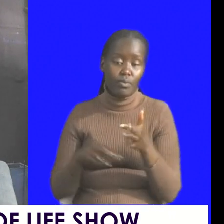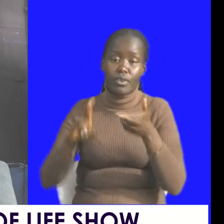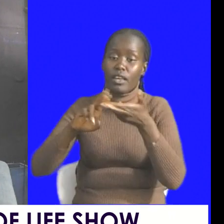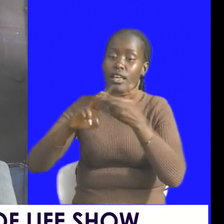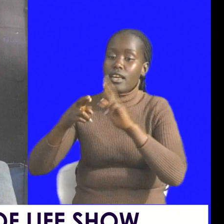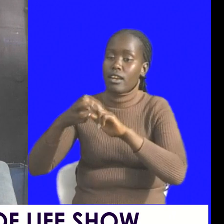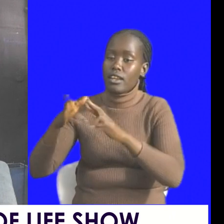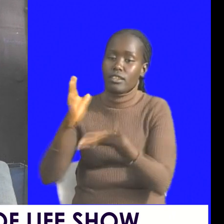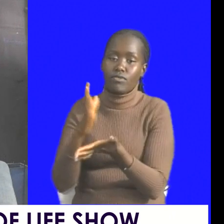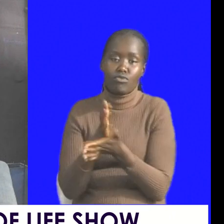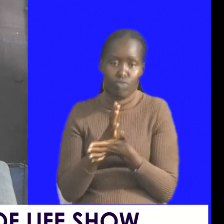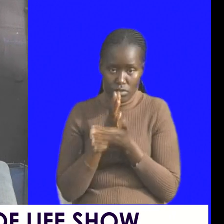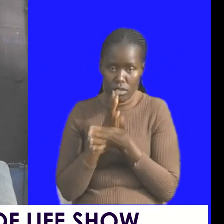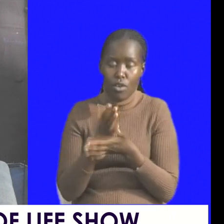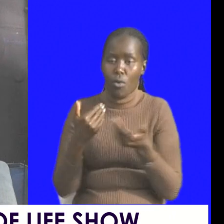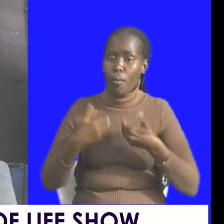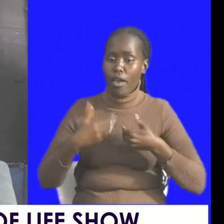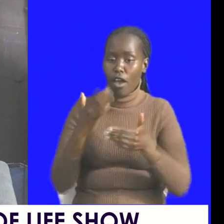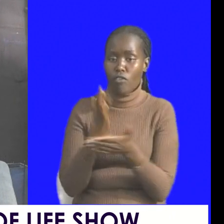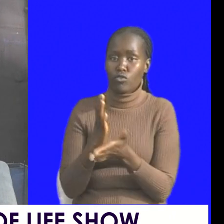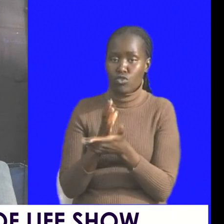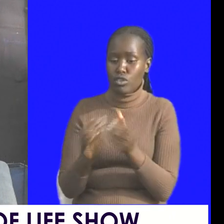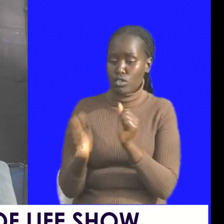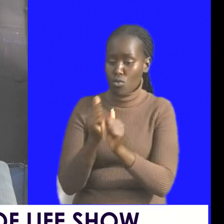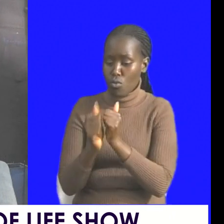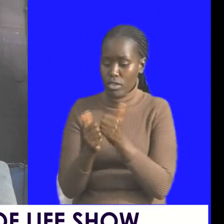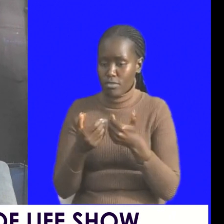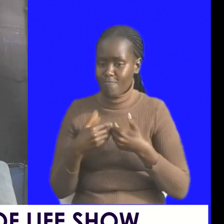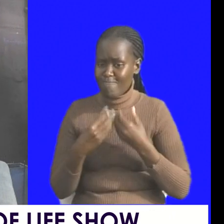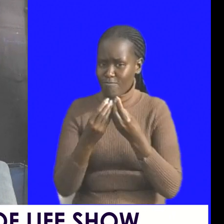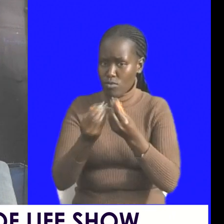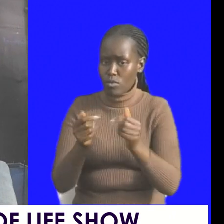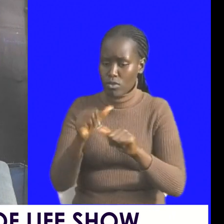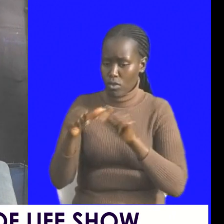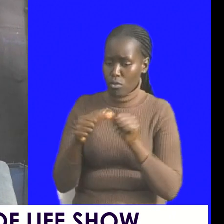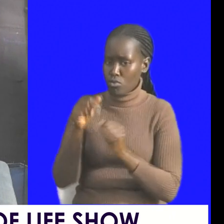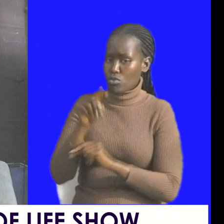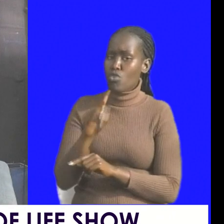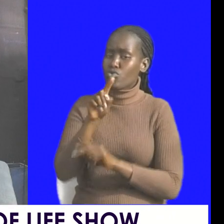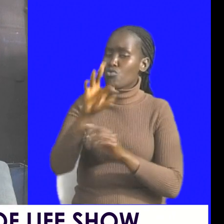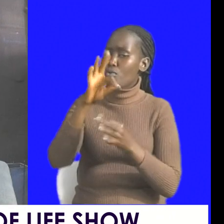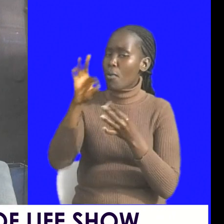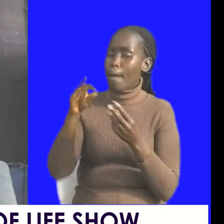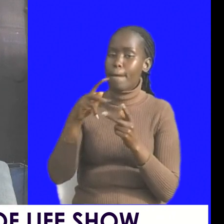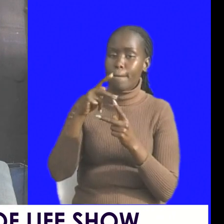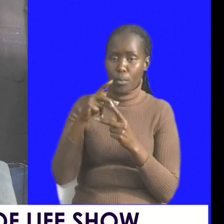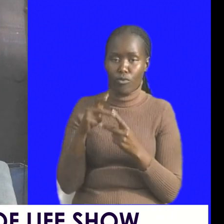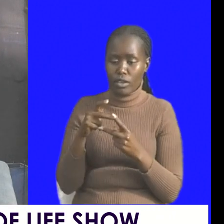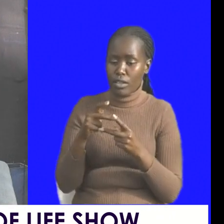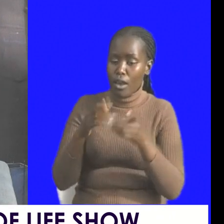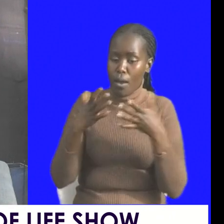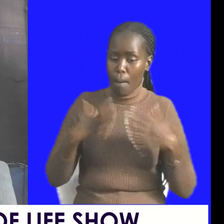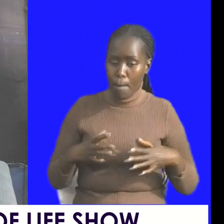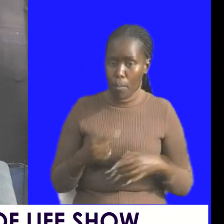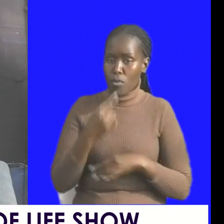truths there are truths that are not absolute about you you are perfect there are people that are trying